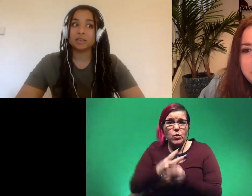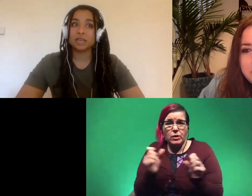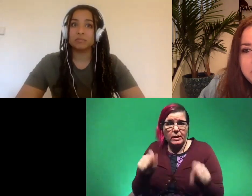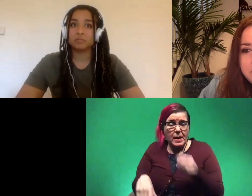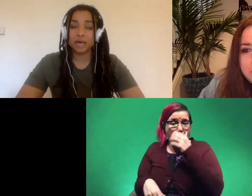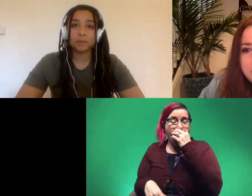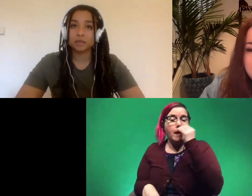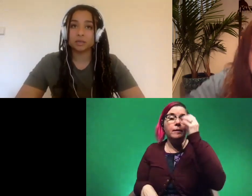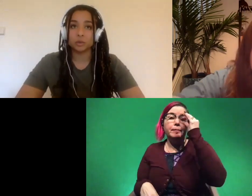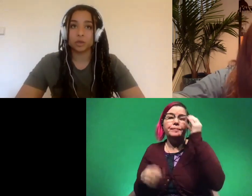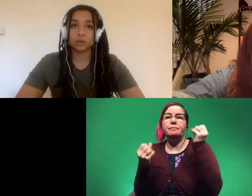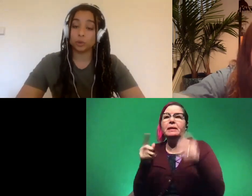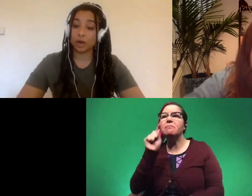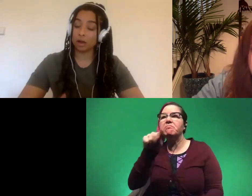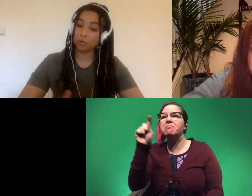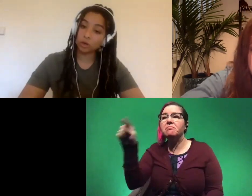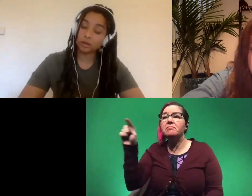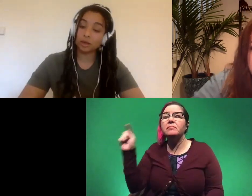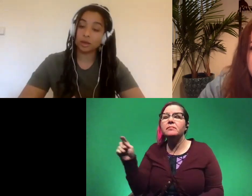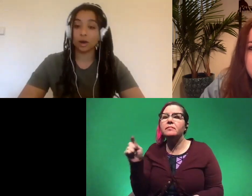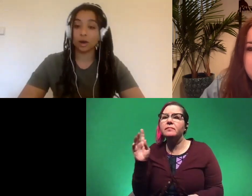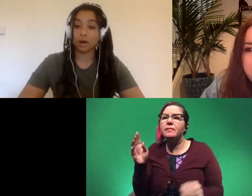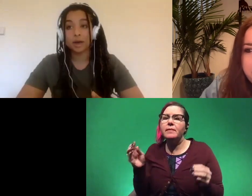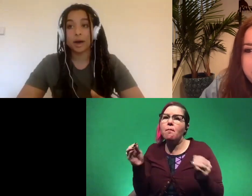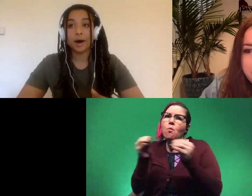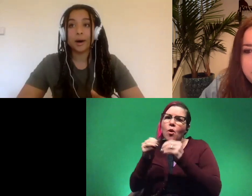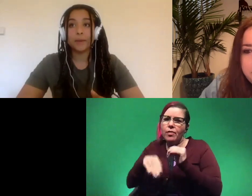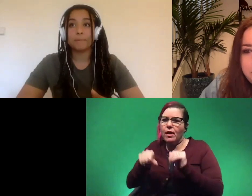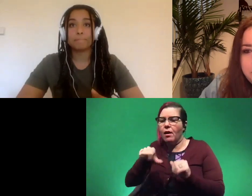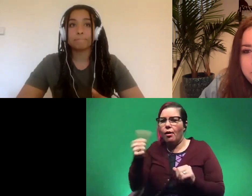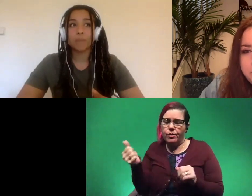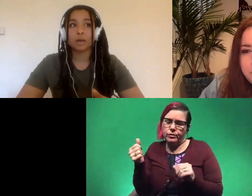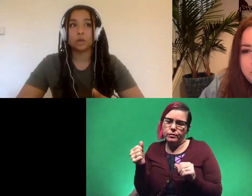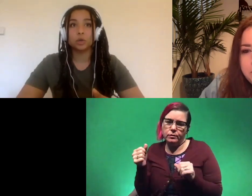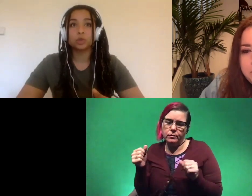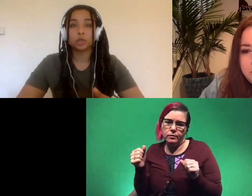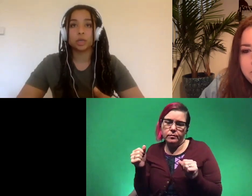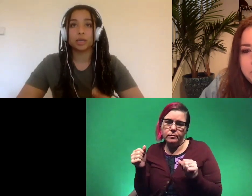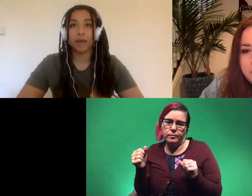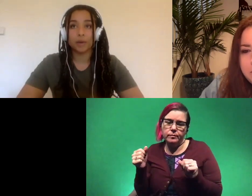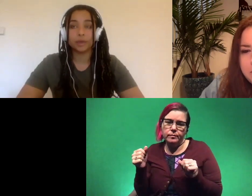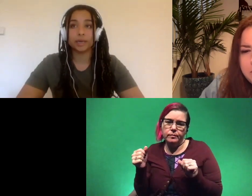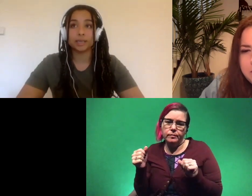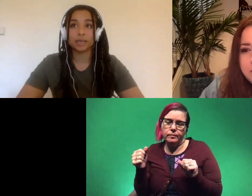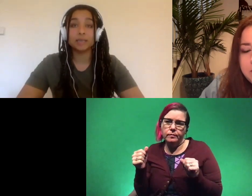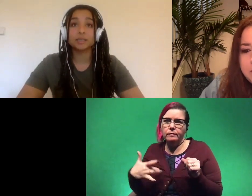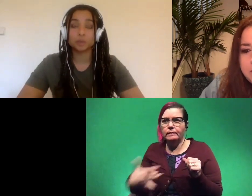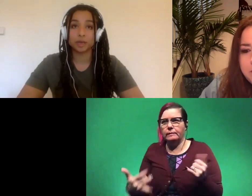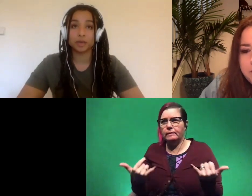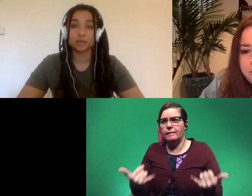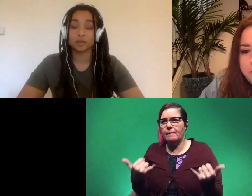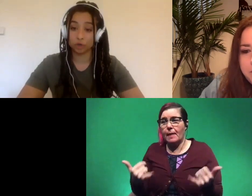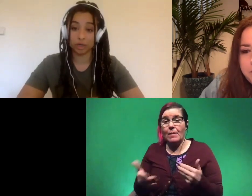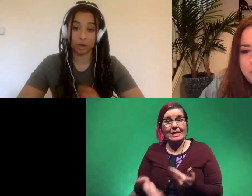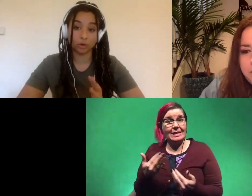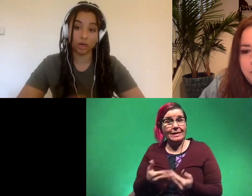in many places in the world you get a lot more than others um usually nowadays the easiest place